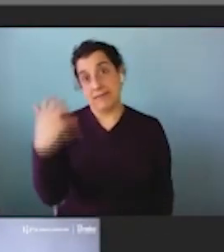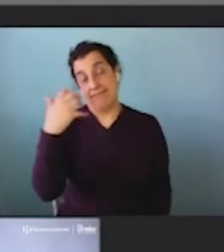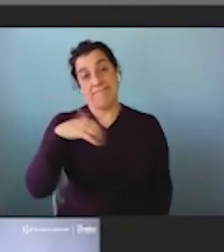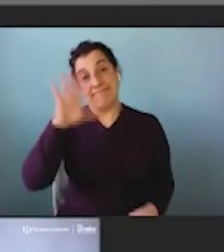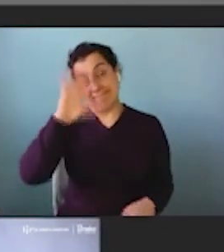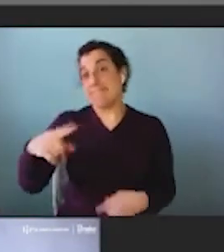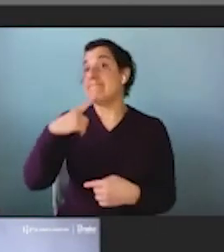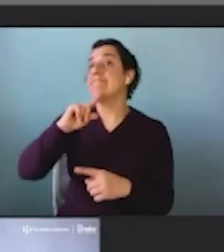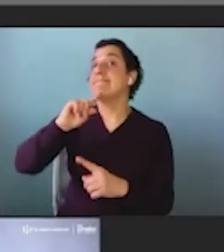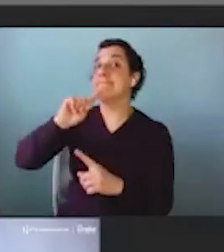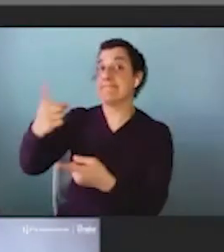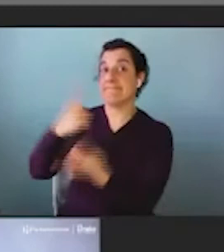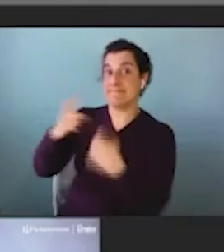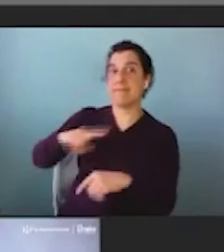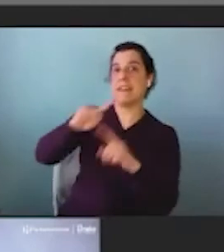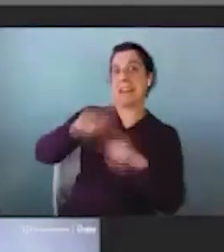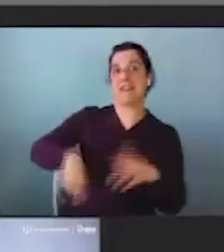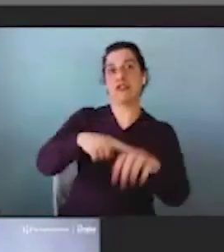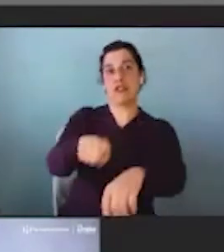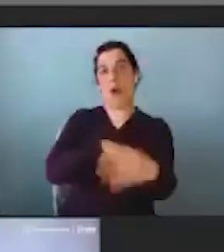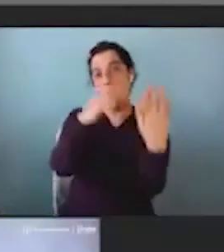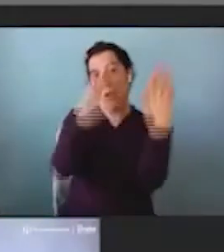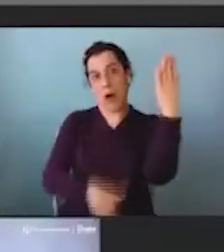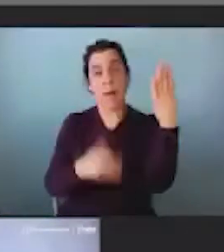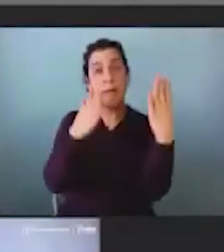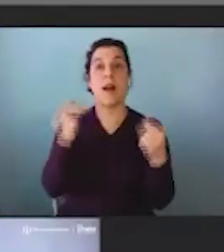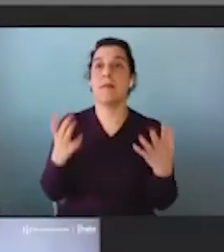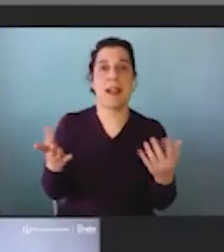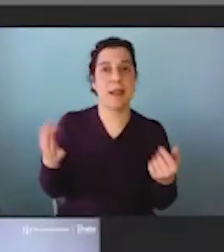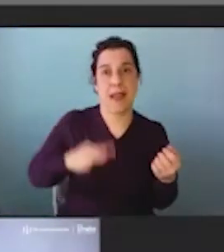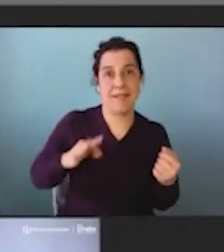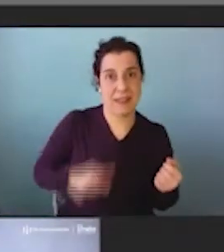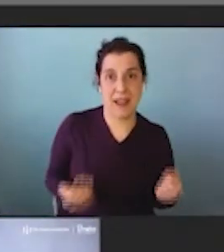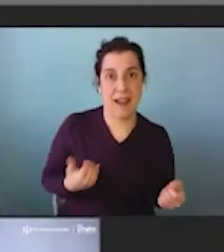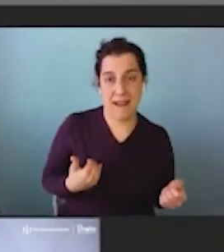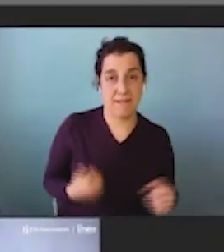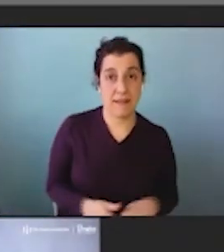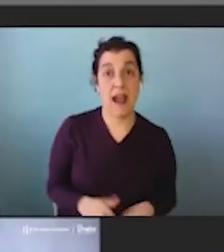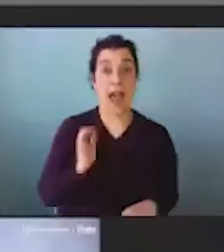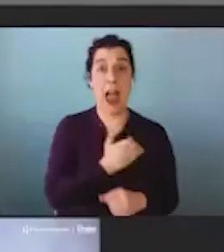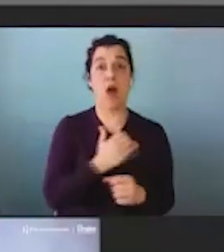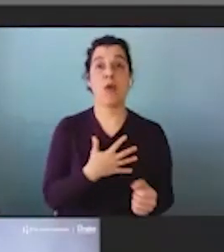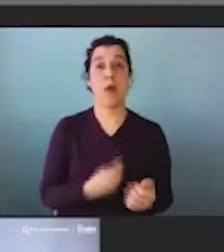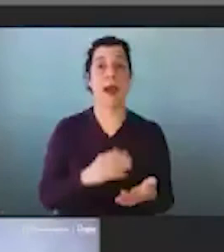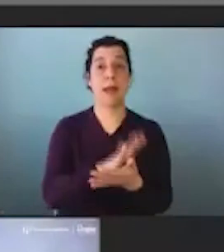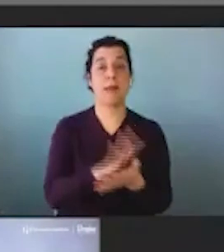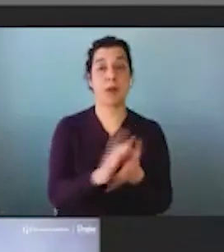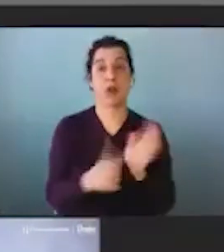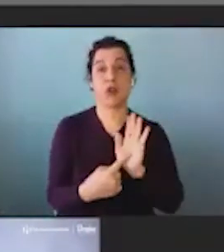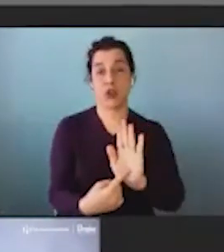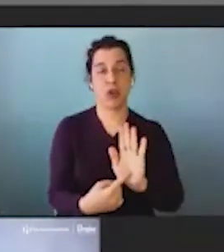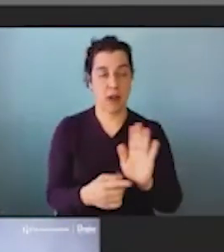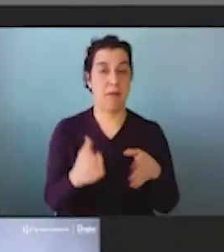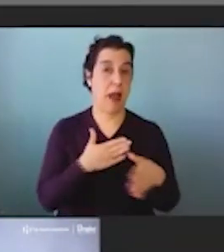but there's even more to talk about because there's a lot of benefits. And this is highlighted in our white paper, which I'm happy to